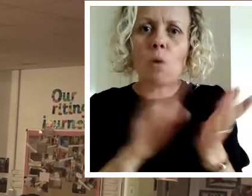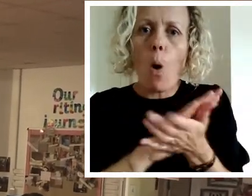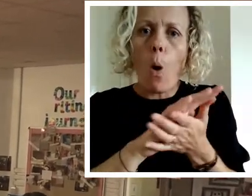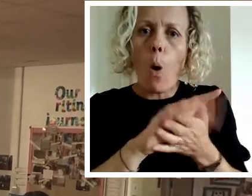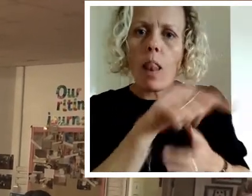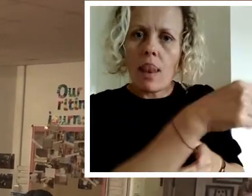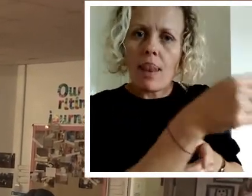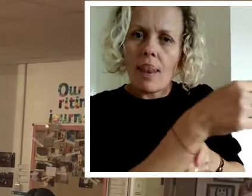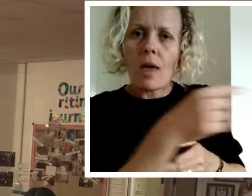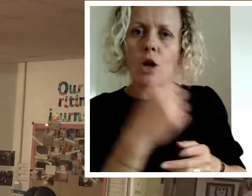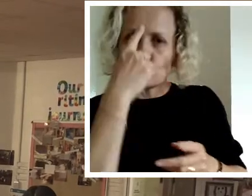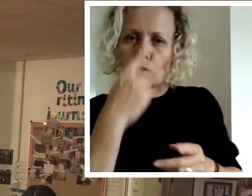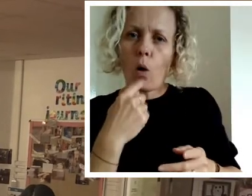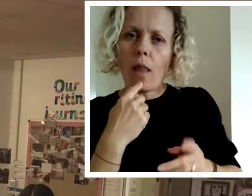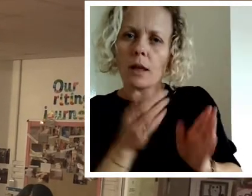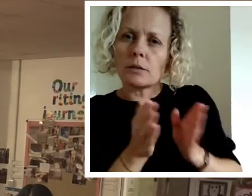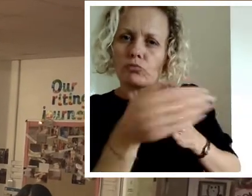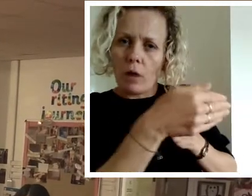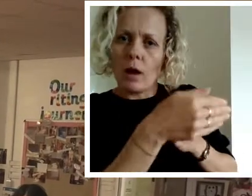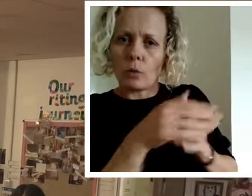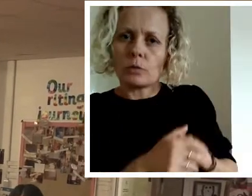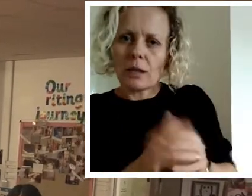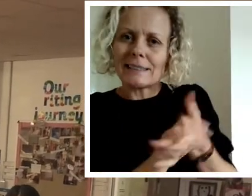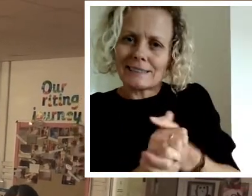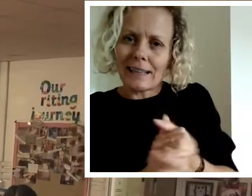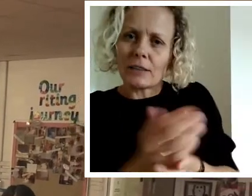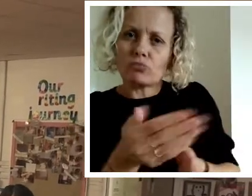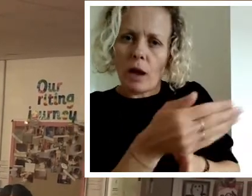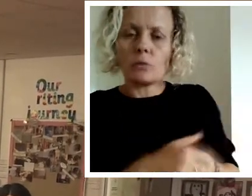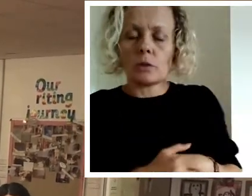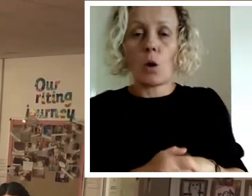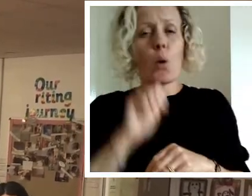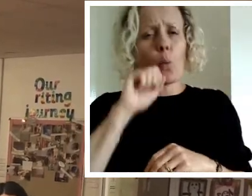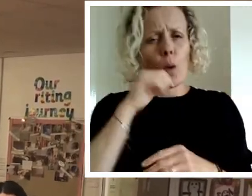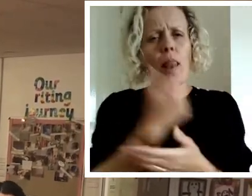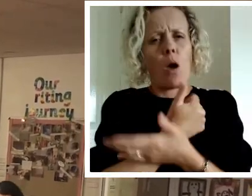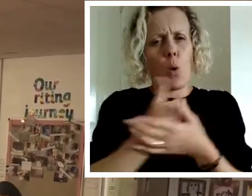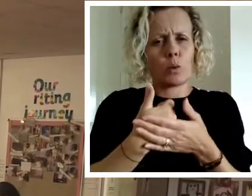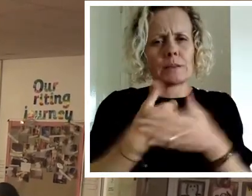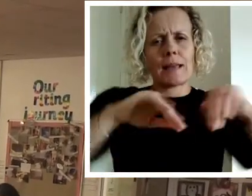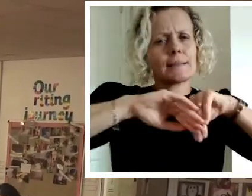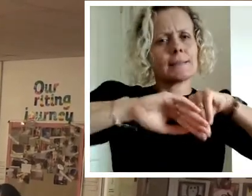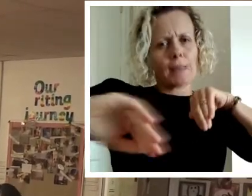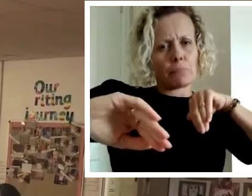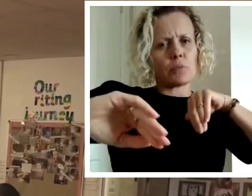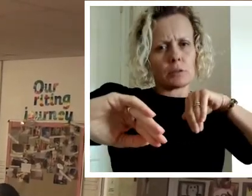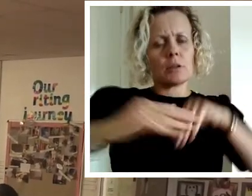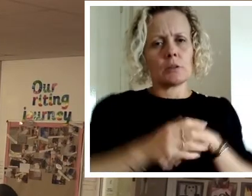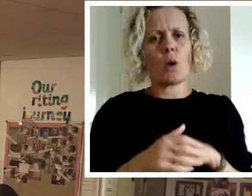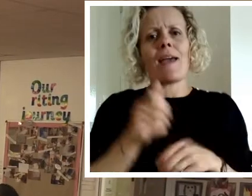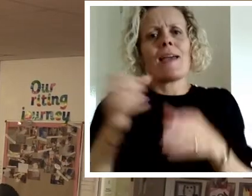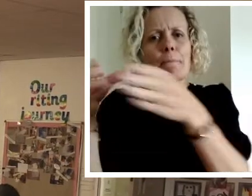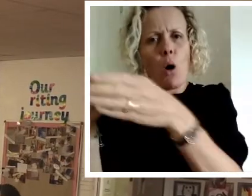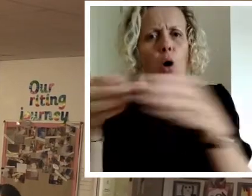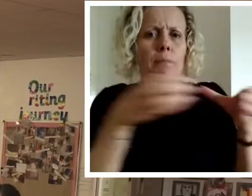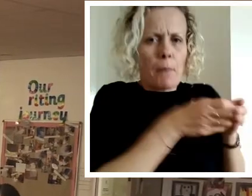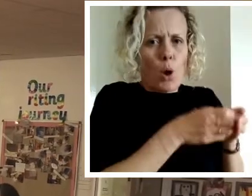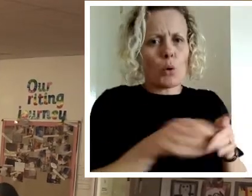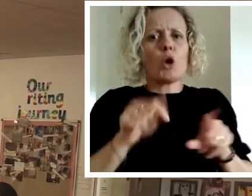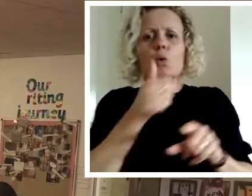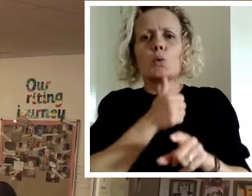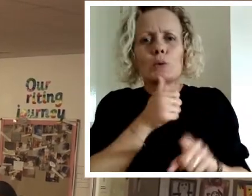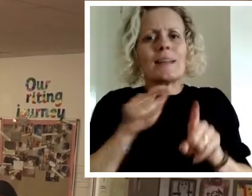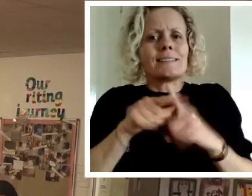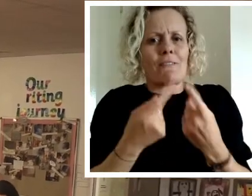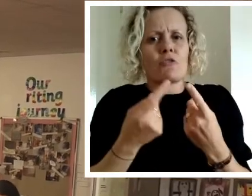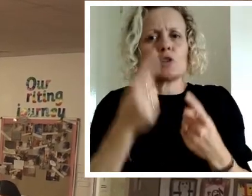and using the sinks and the toilets there. We will keep these toilets separate throughout the day so each pod will